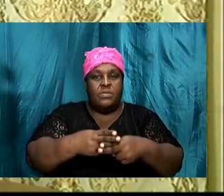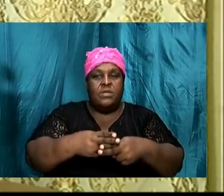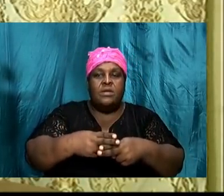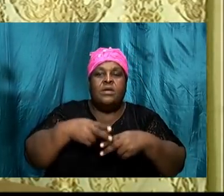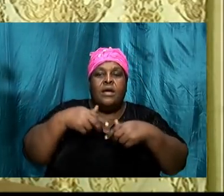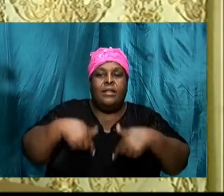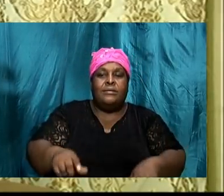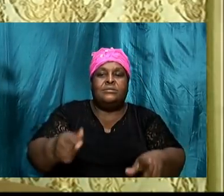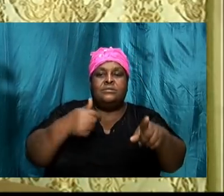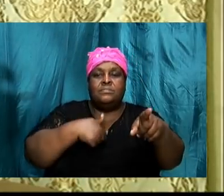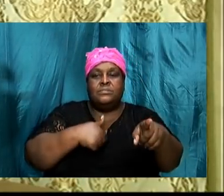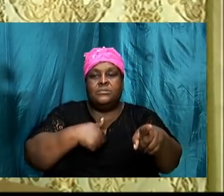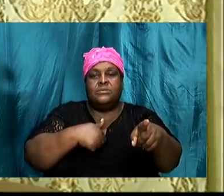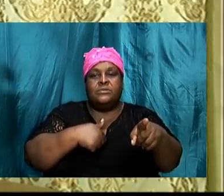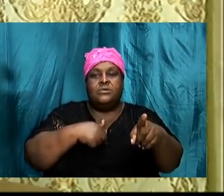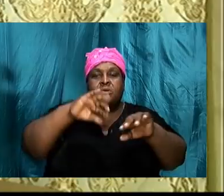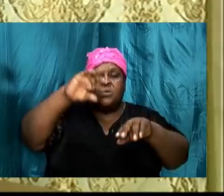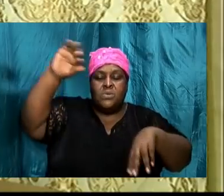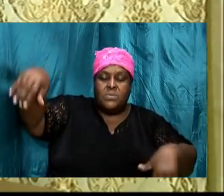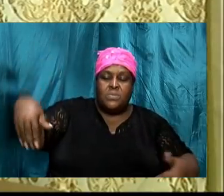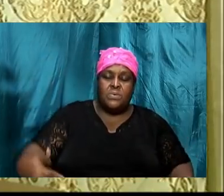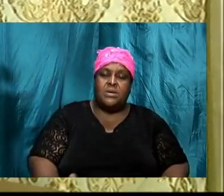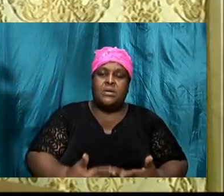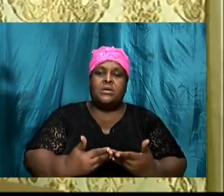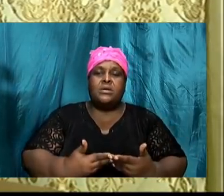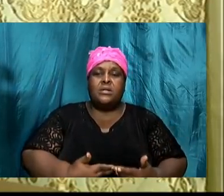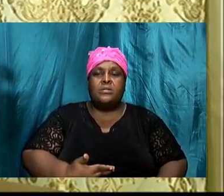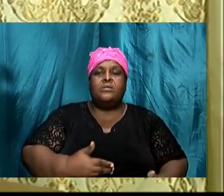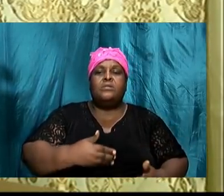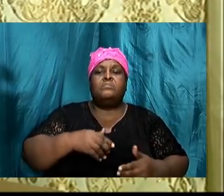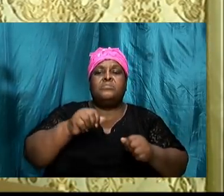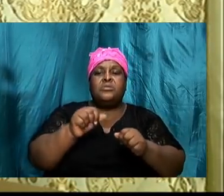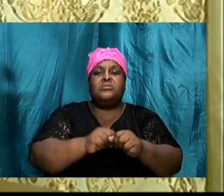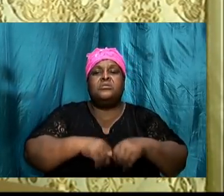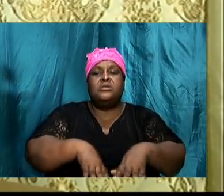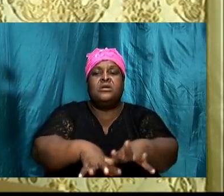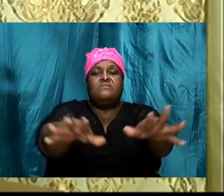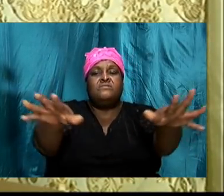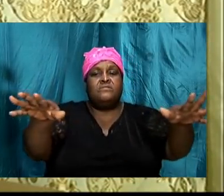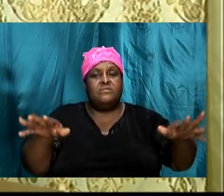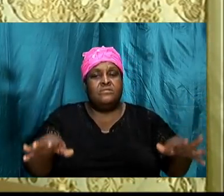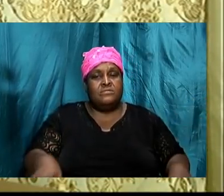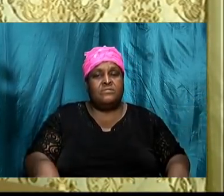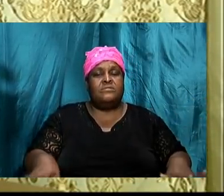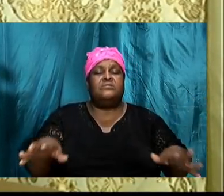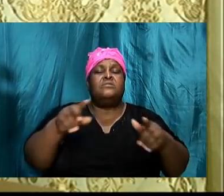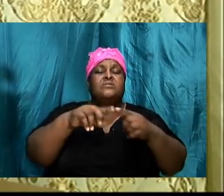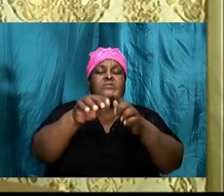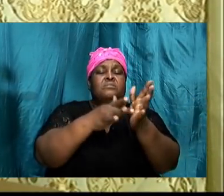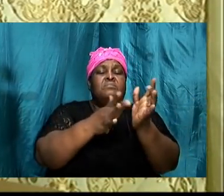let me just welcome each and every one of us streaming tonight to Bible study.